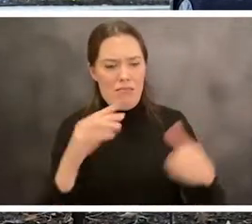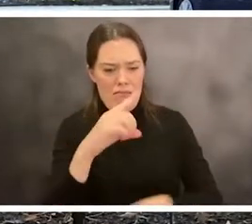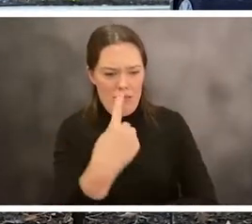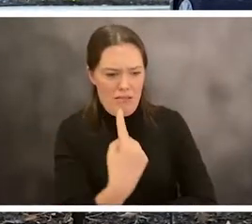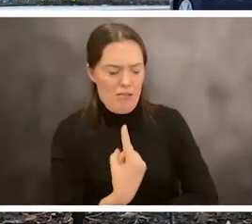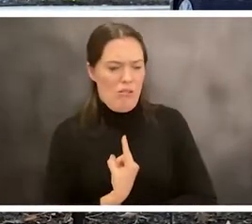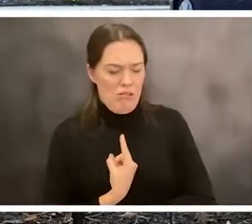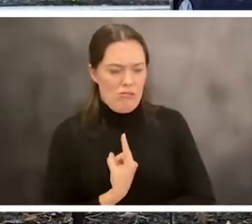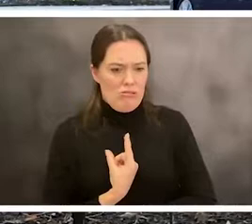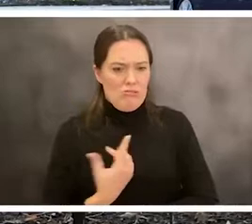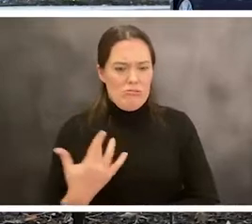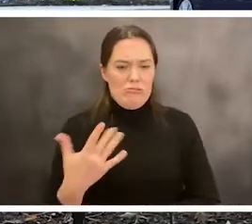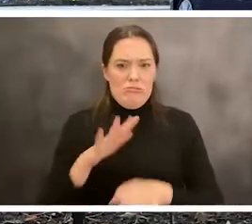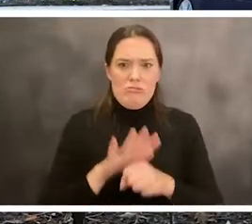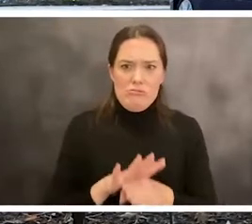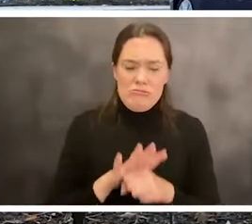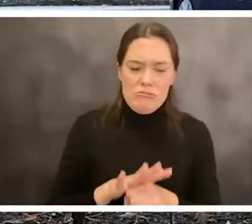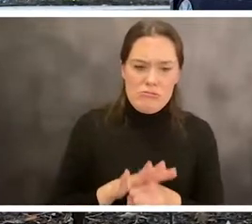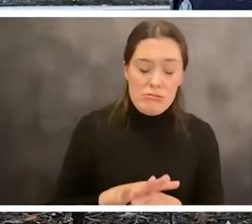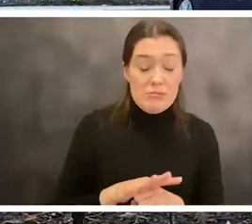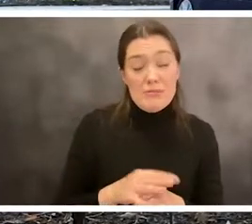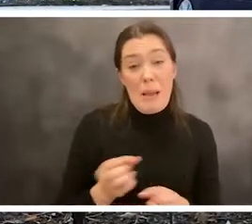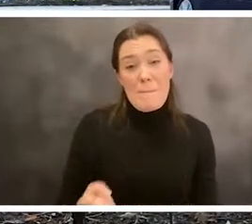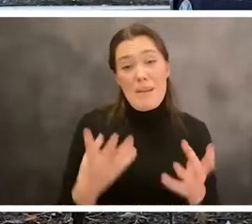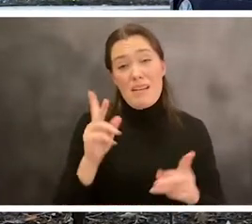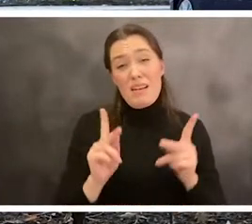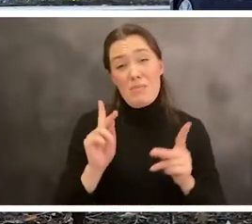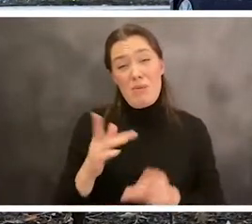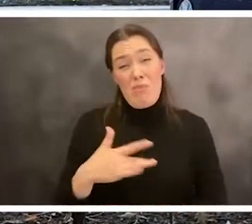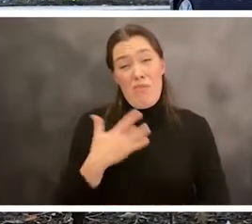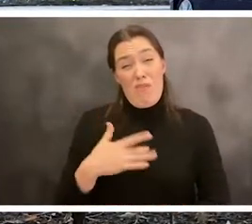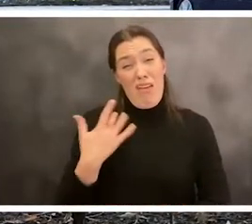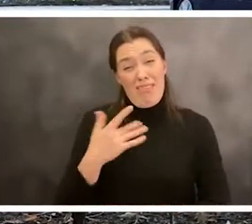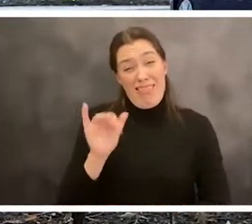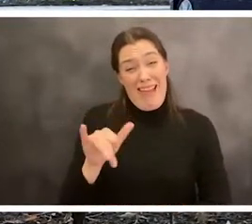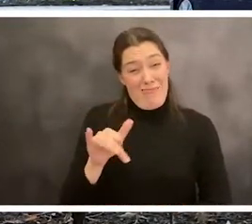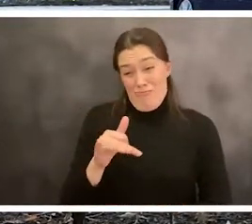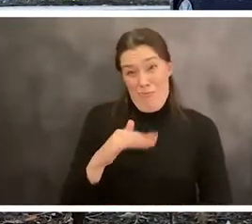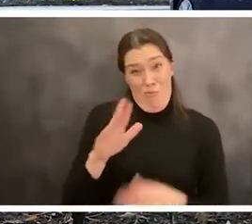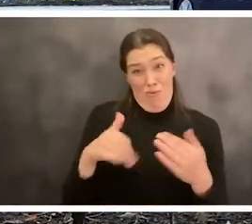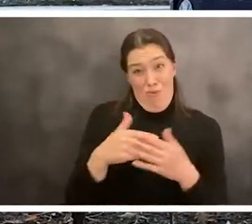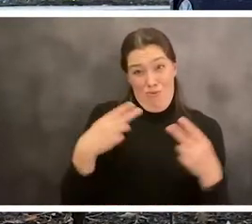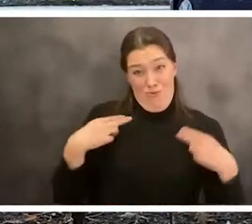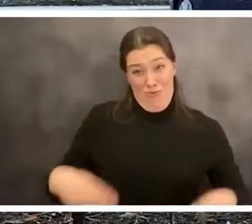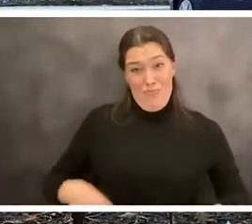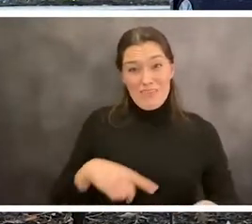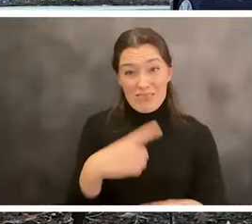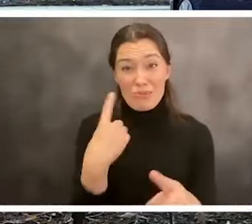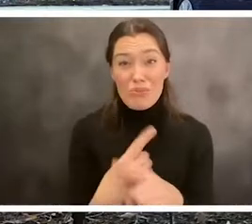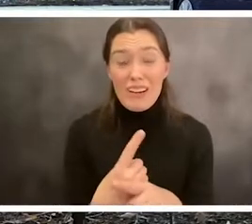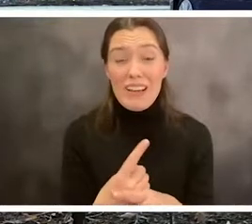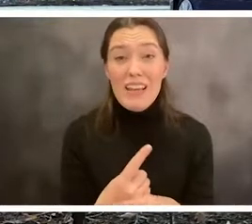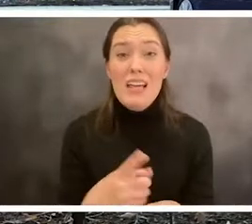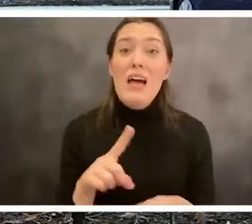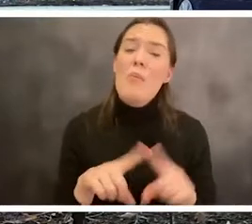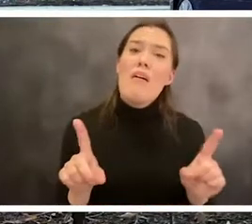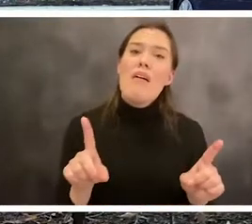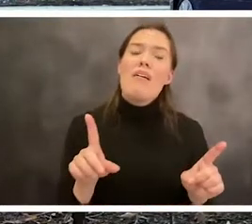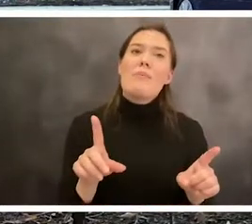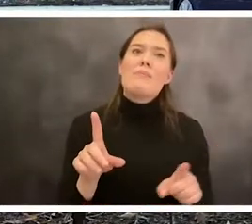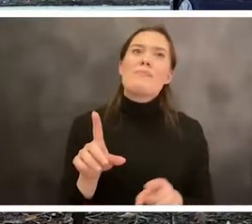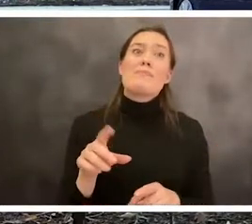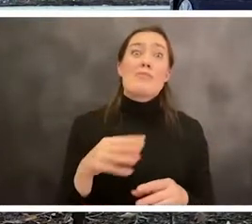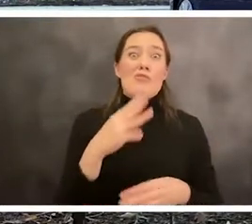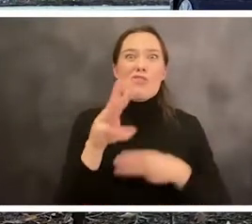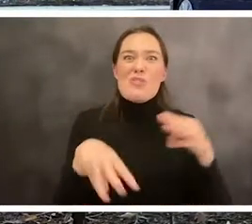you know, that I think many of us have felt just as human beings, but, but then the world in terms of,